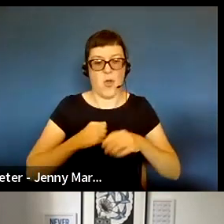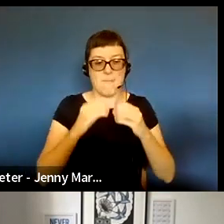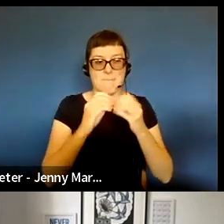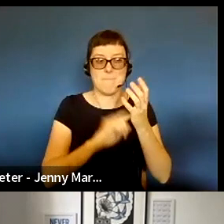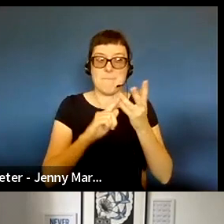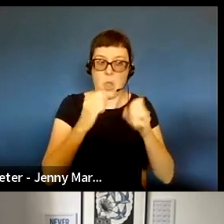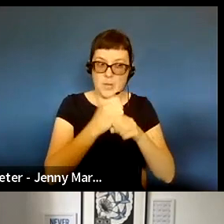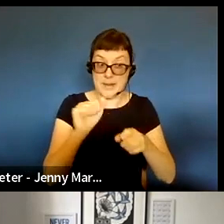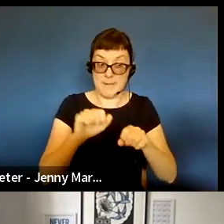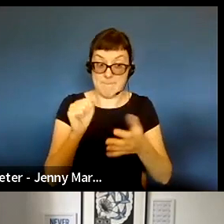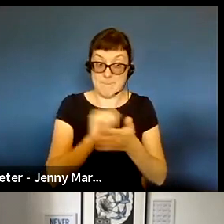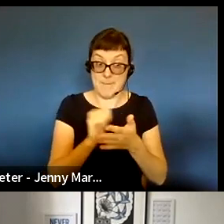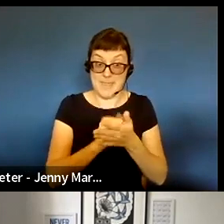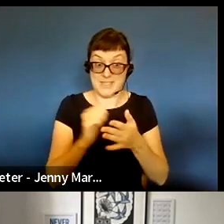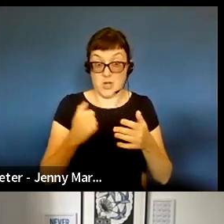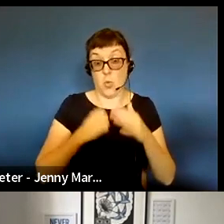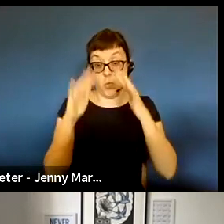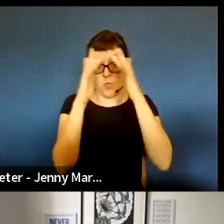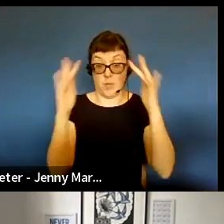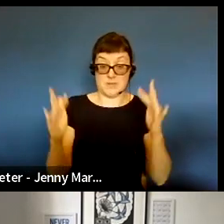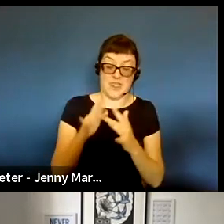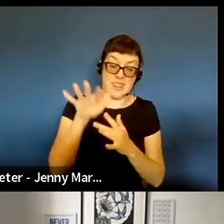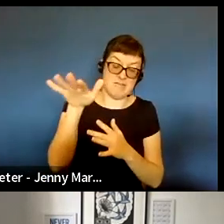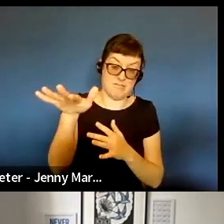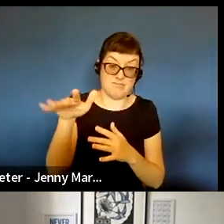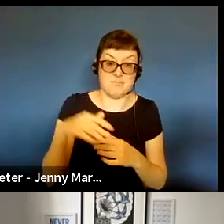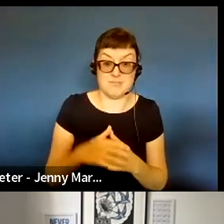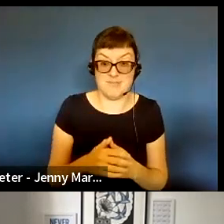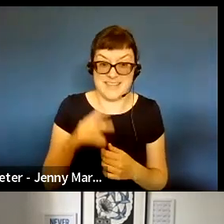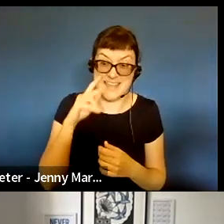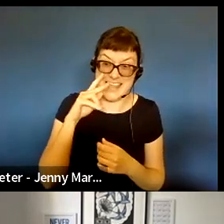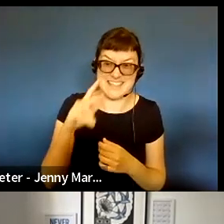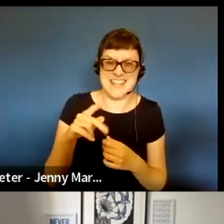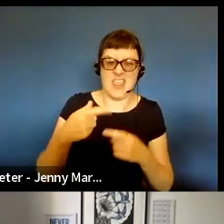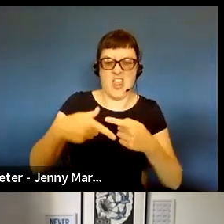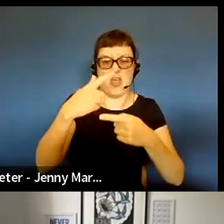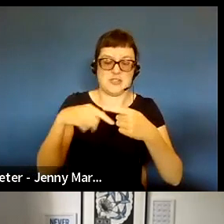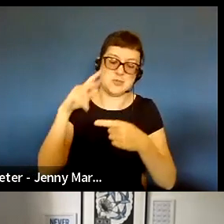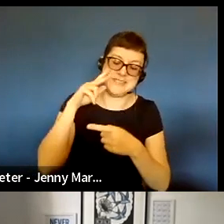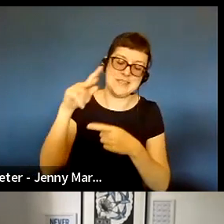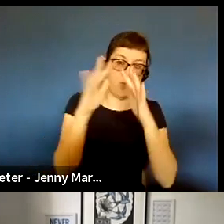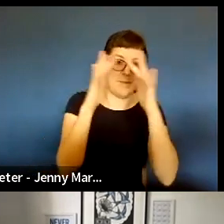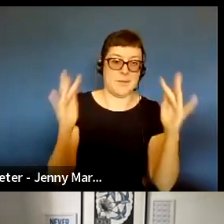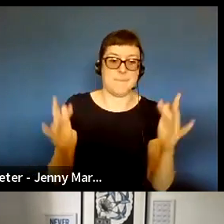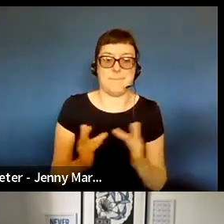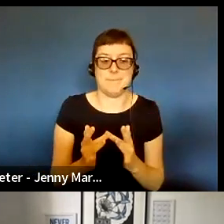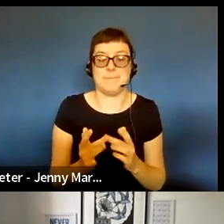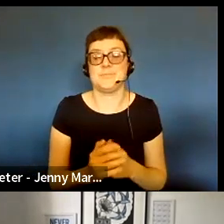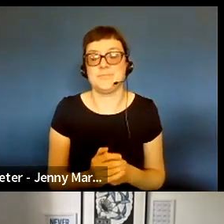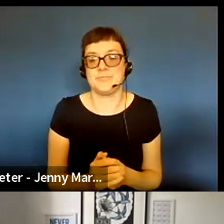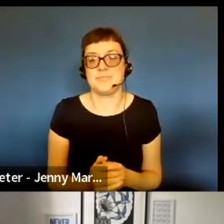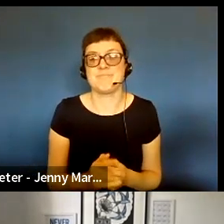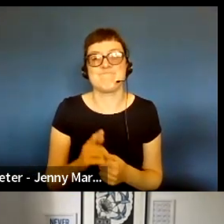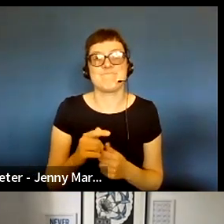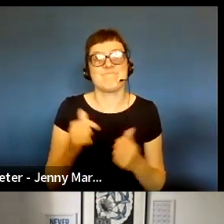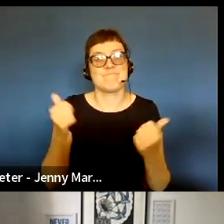was published on our website. set that out to the end of last year. Ultimately, though,